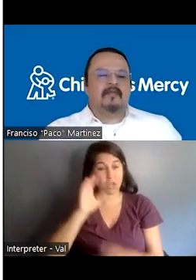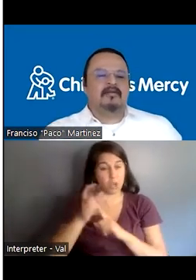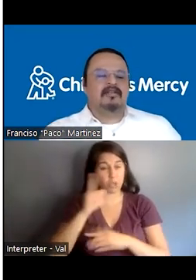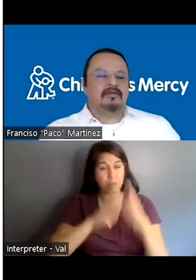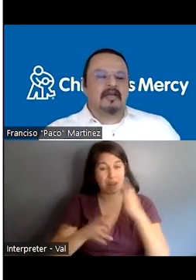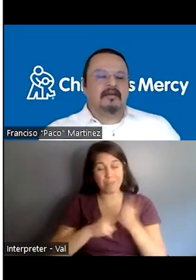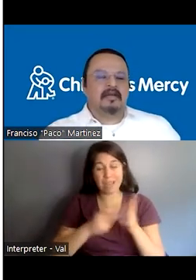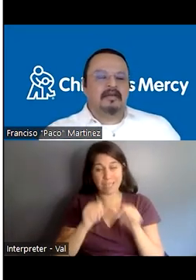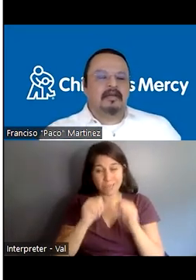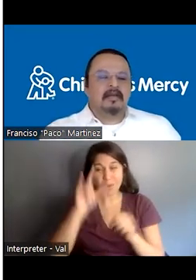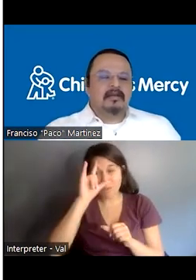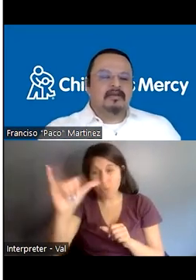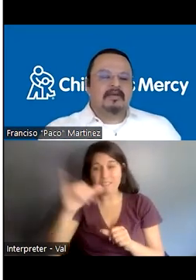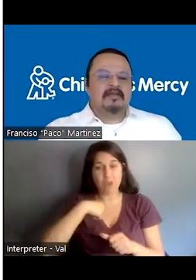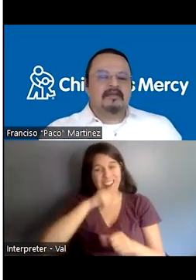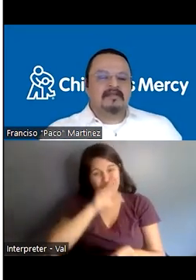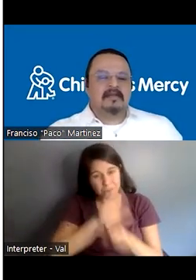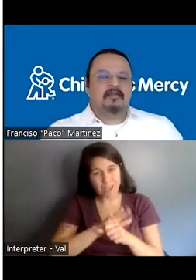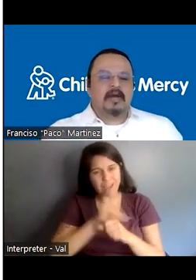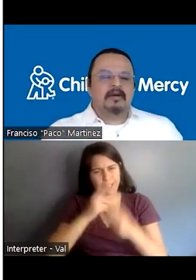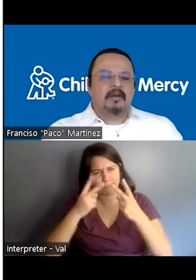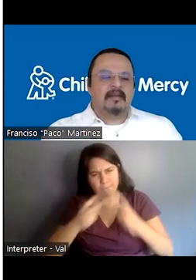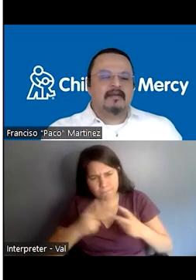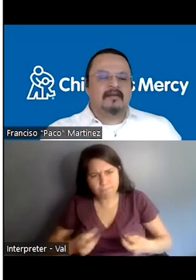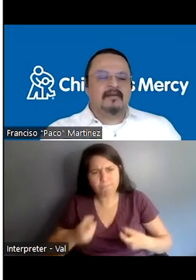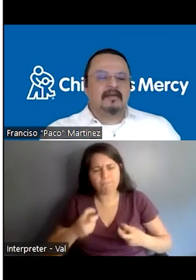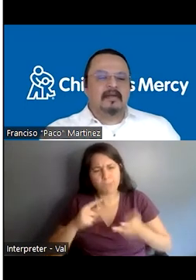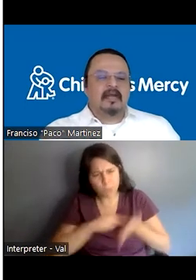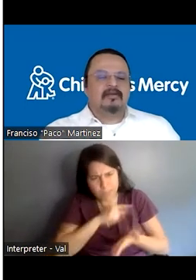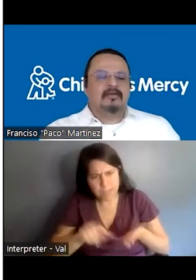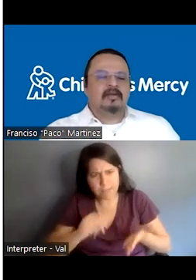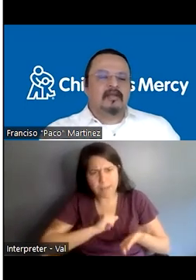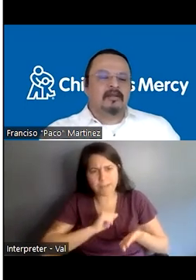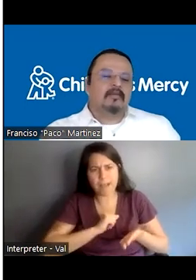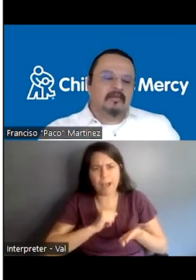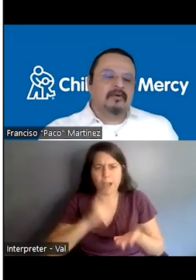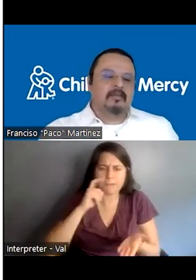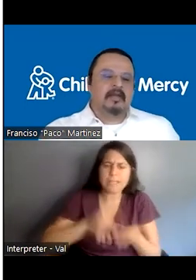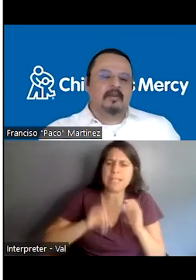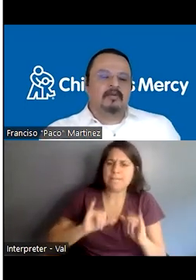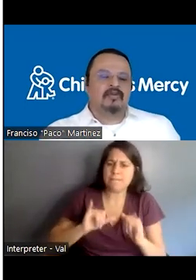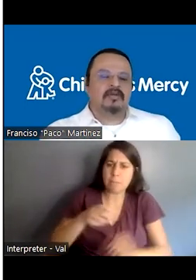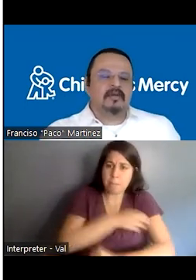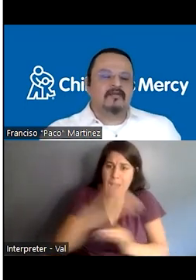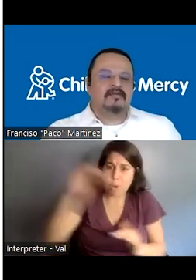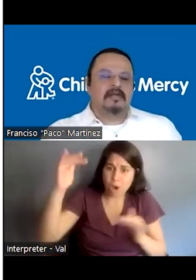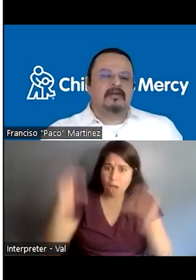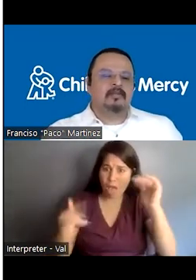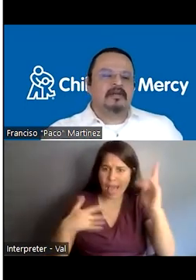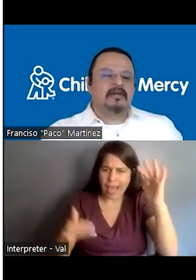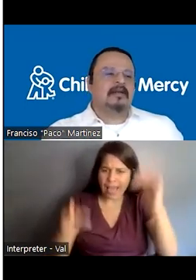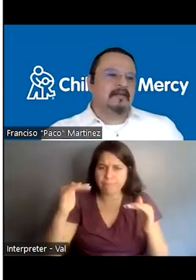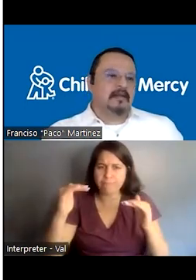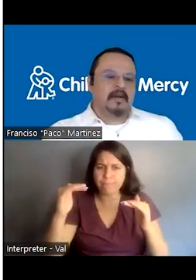to self evaluation and critique. To redressing power imbalances into, and for developing mutually beneficial